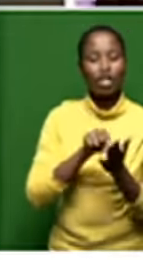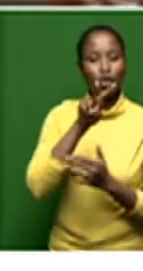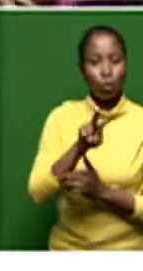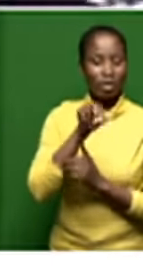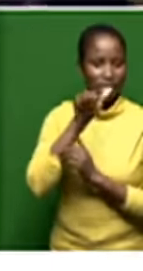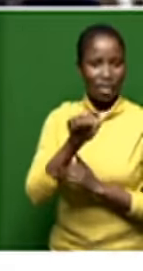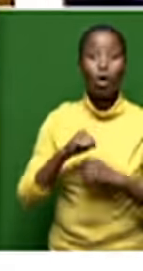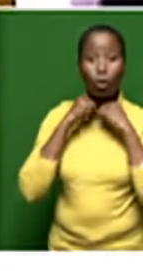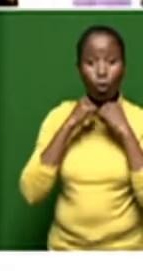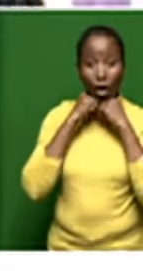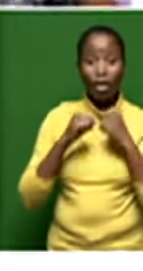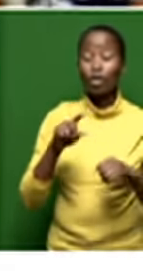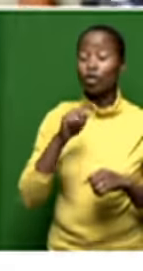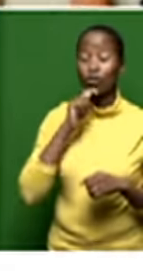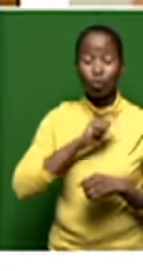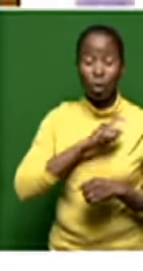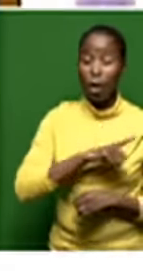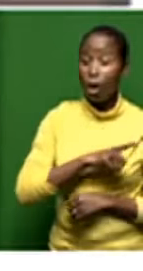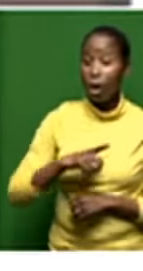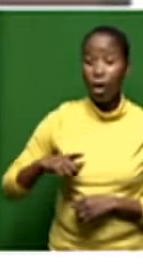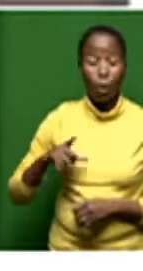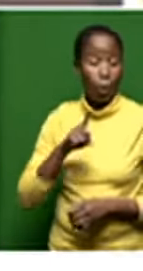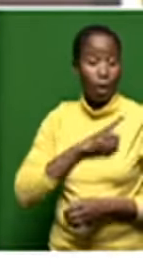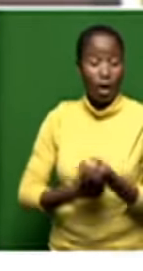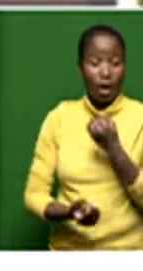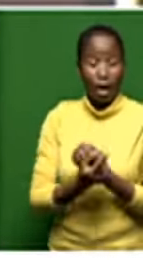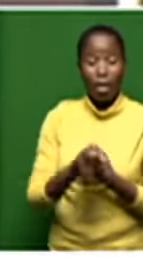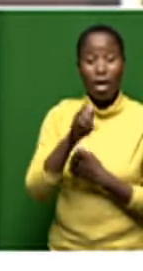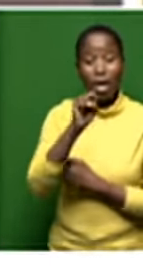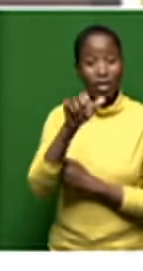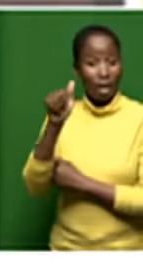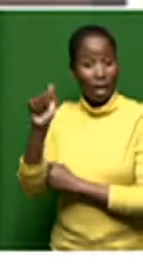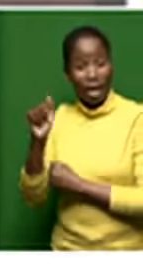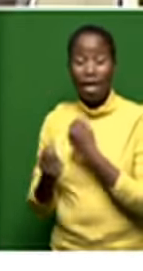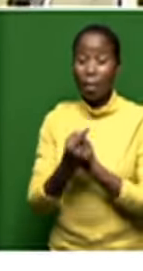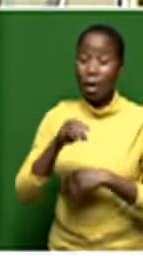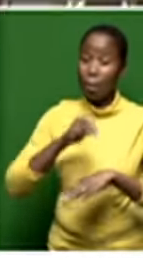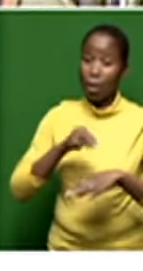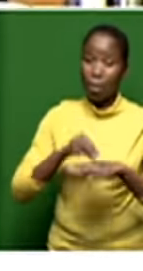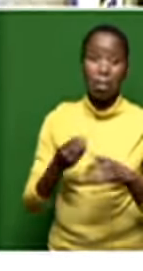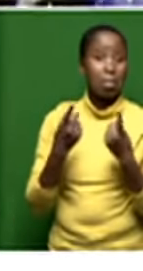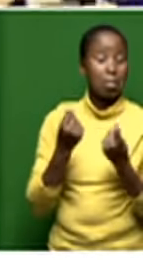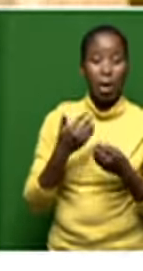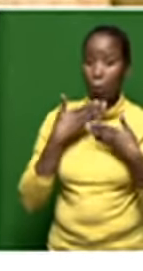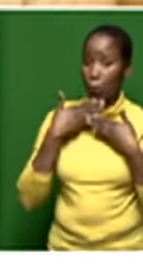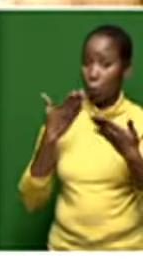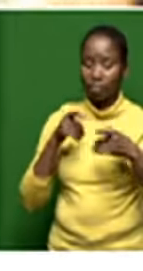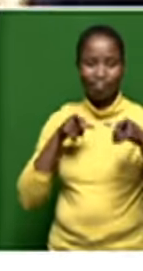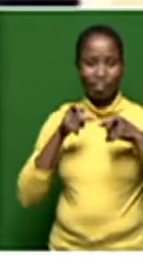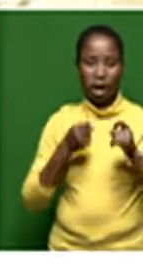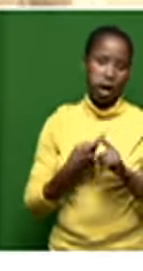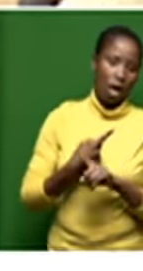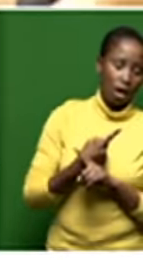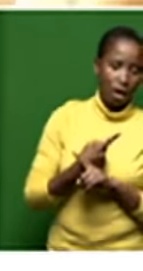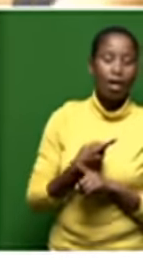saa due to years of a financial difficulty that was caused mainly by mismanagement of funds causing